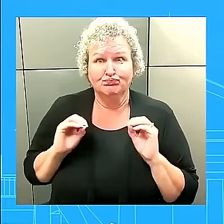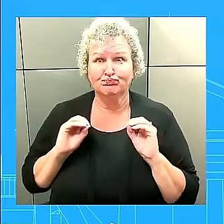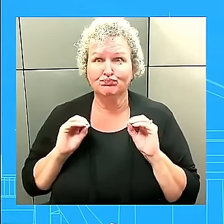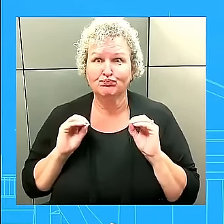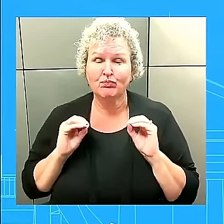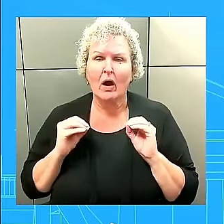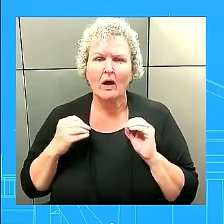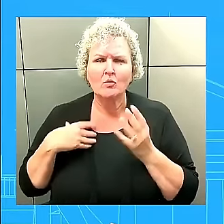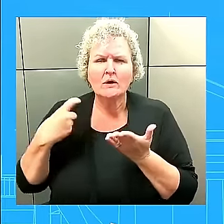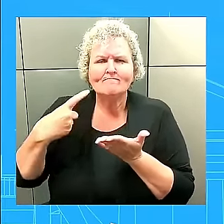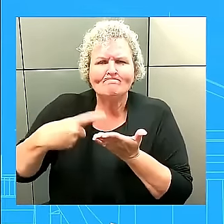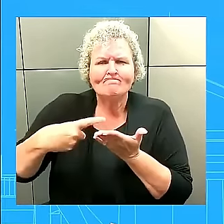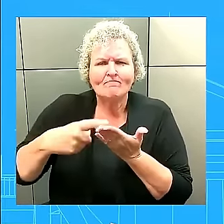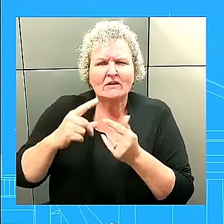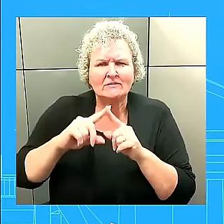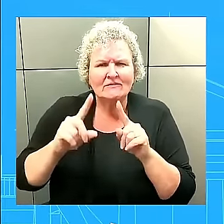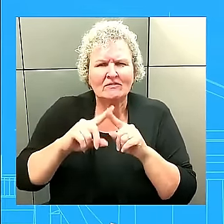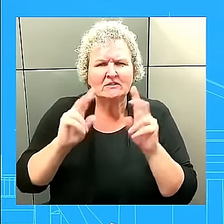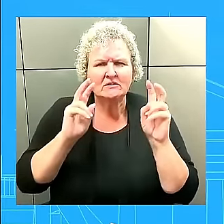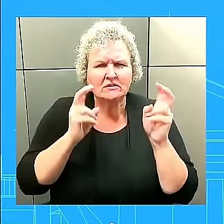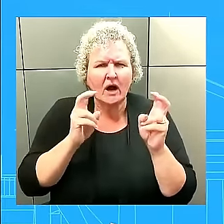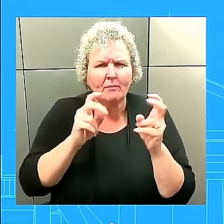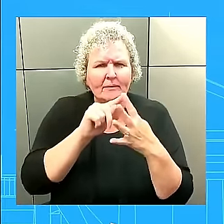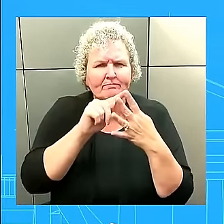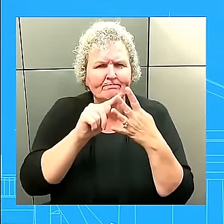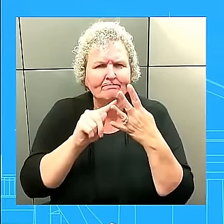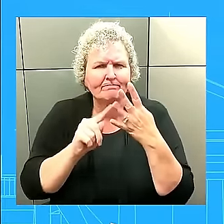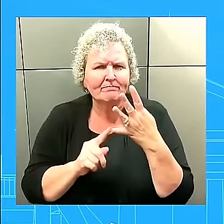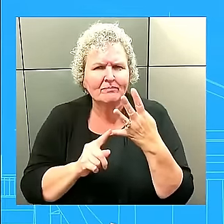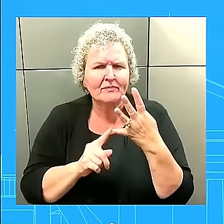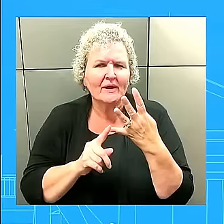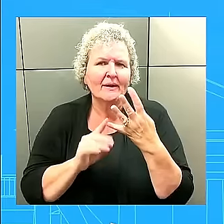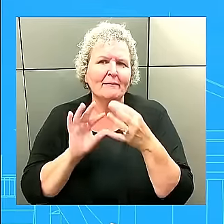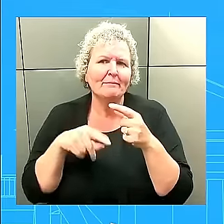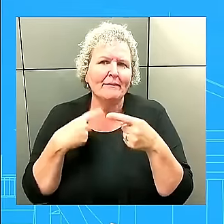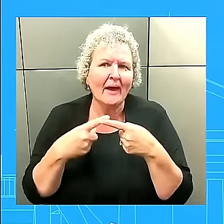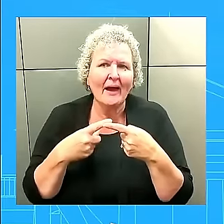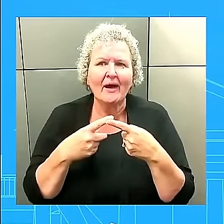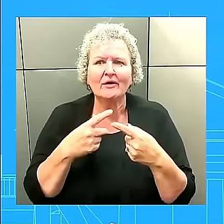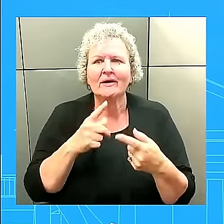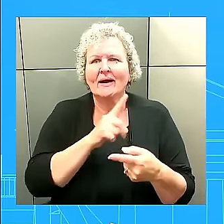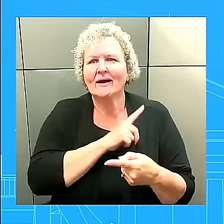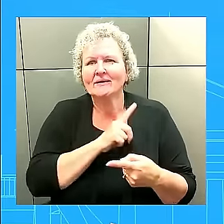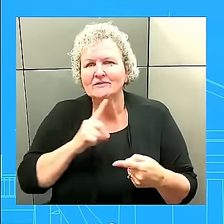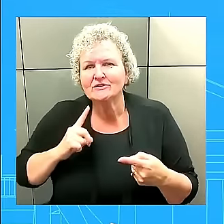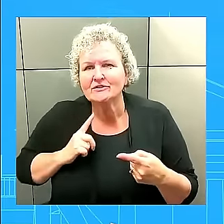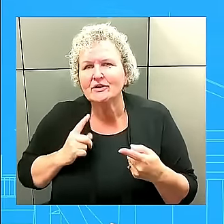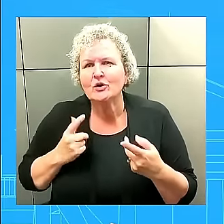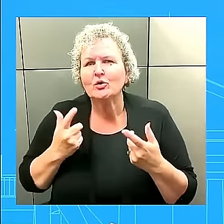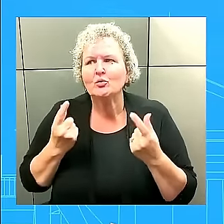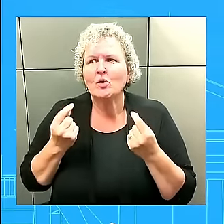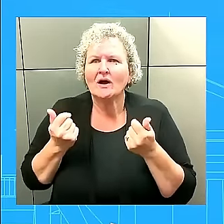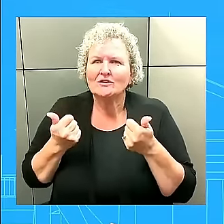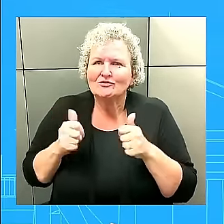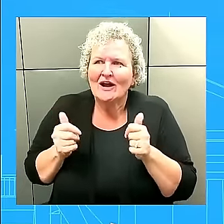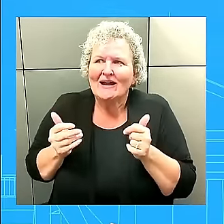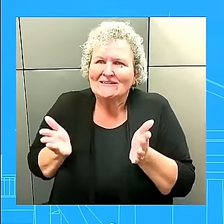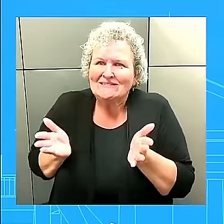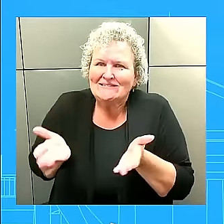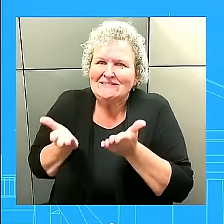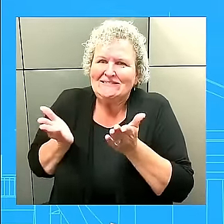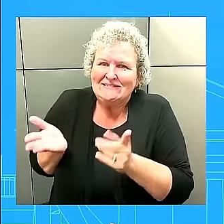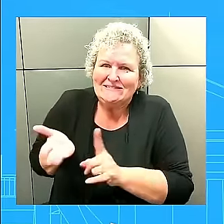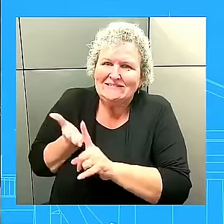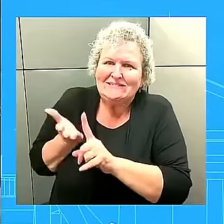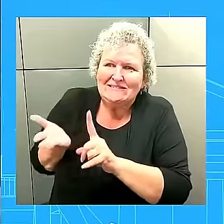things when it comes to legislation, things that we're trying to push forward. Again, certainly that is important to the American people. just don't have anything to share